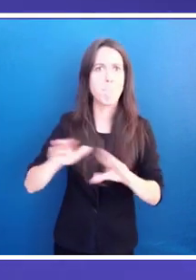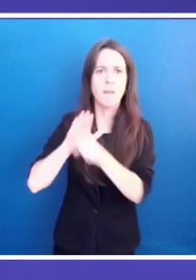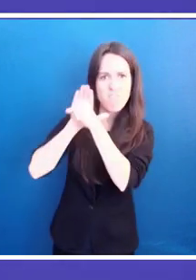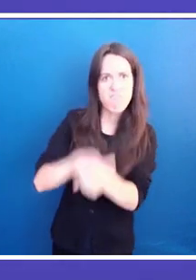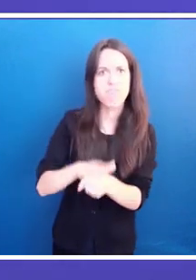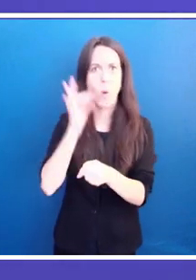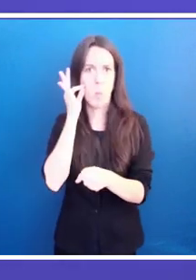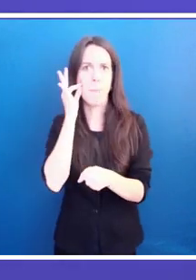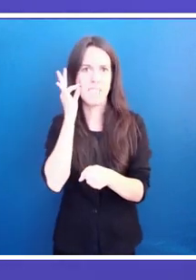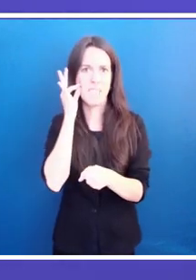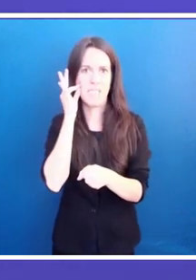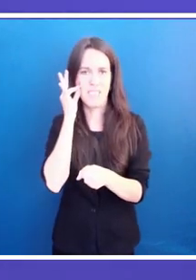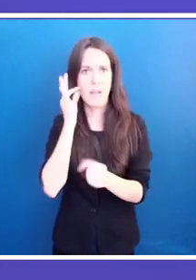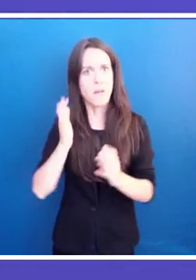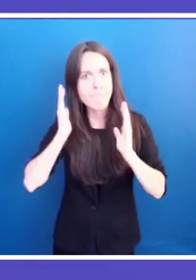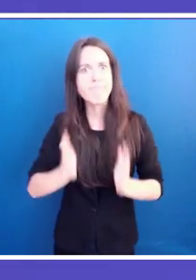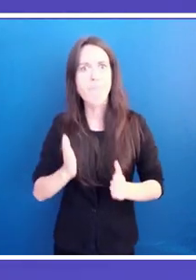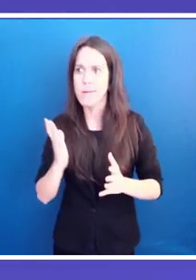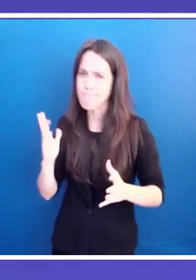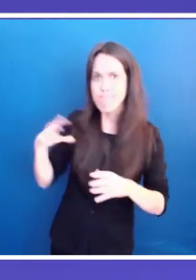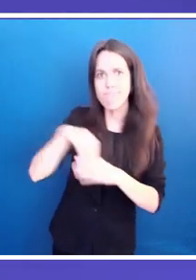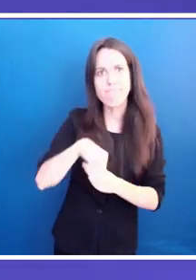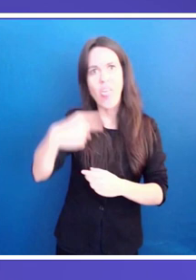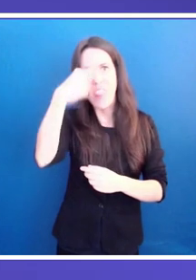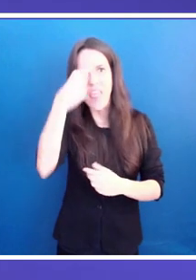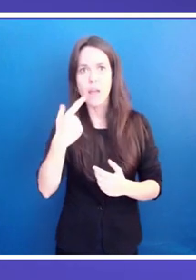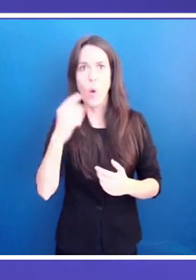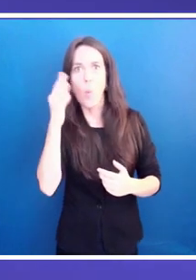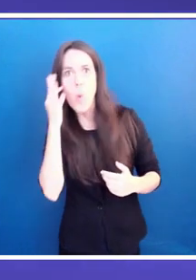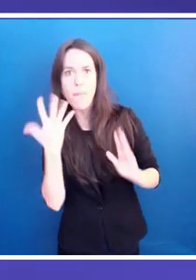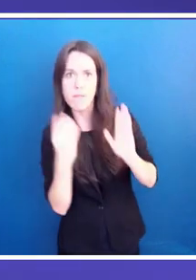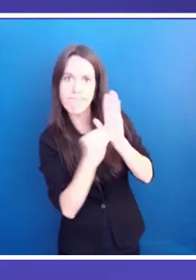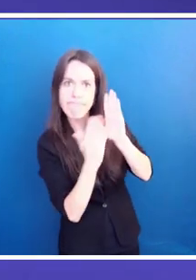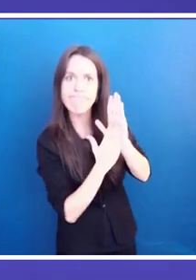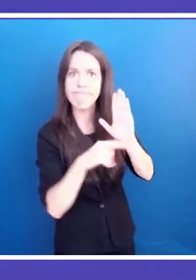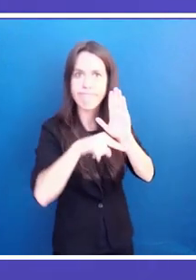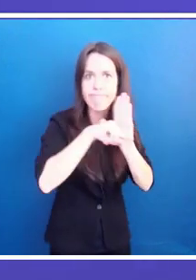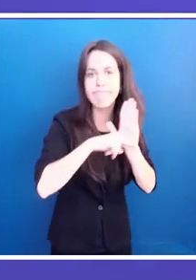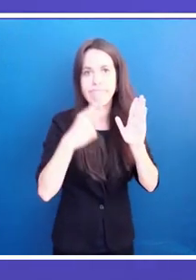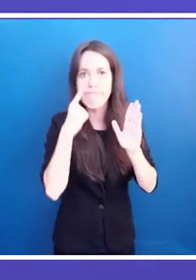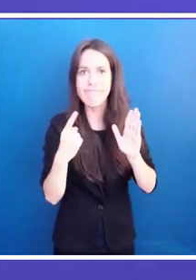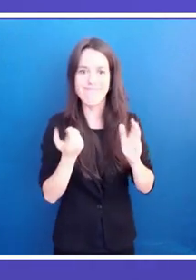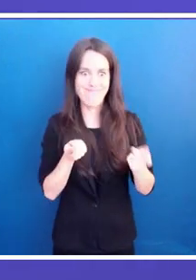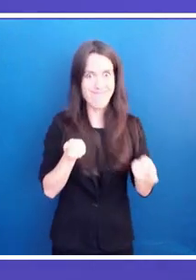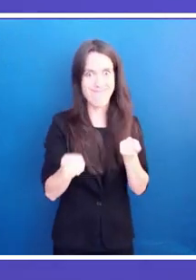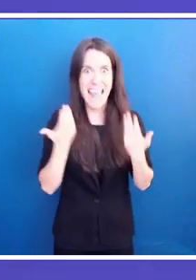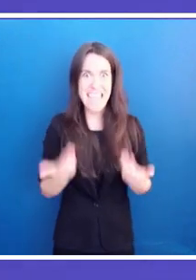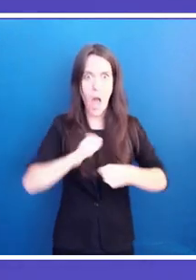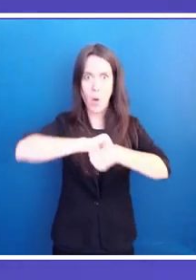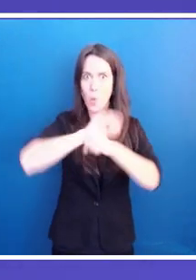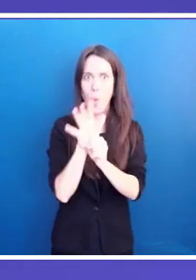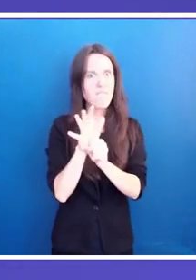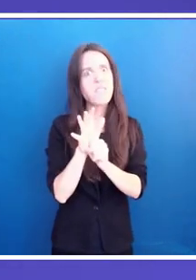is essential to integrate the essential roles of women in dealing with this current crisis and providing